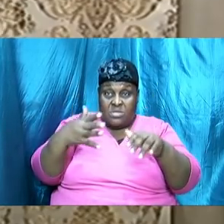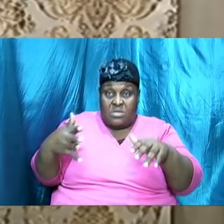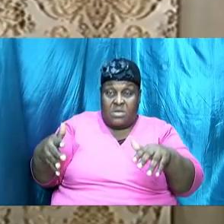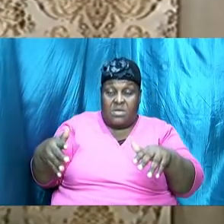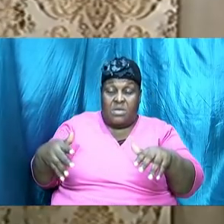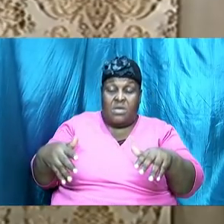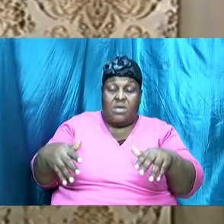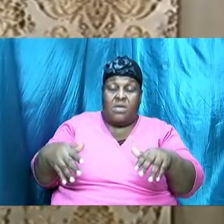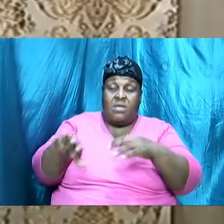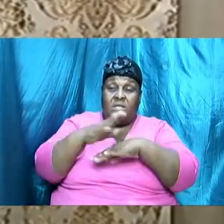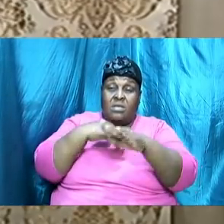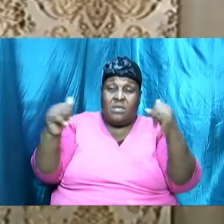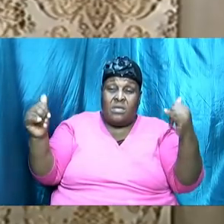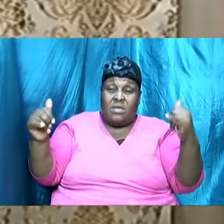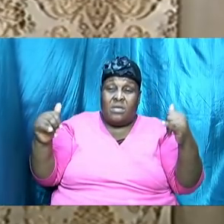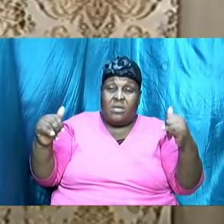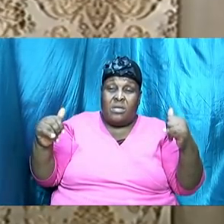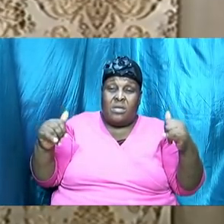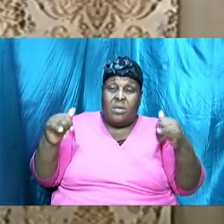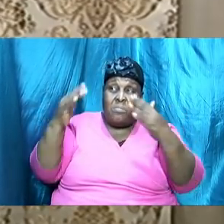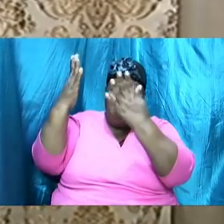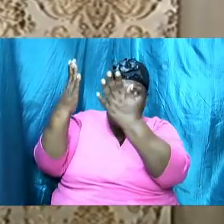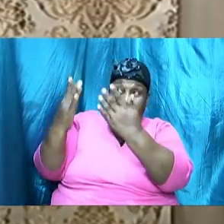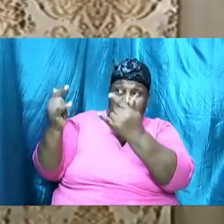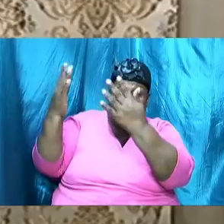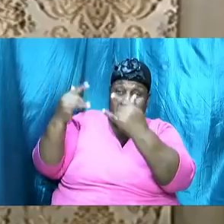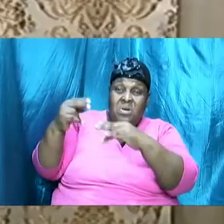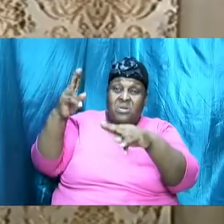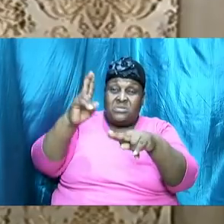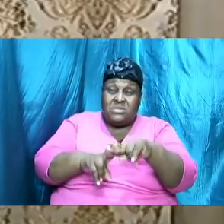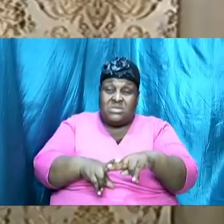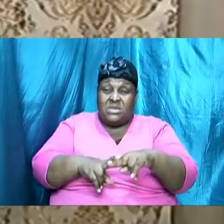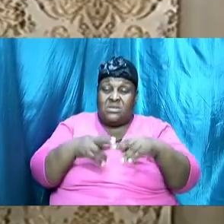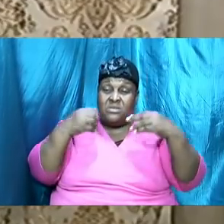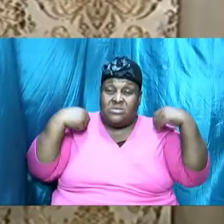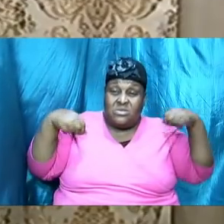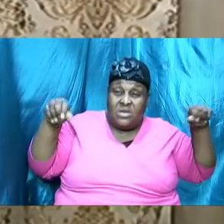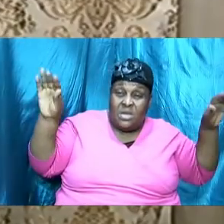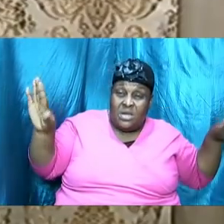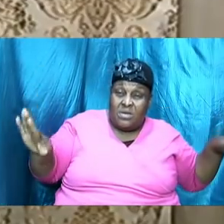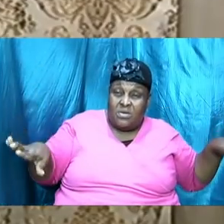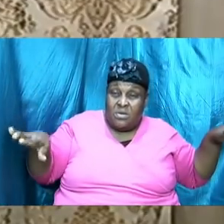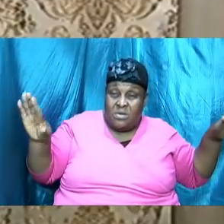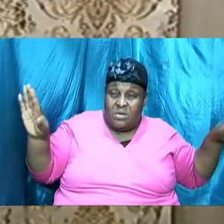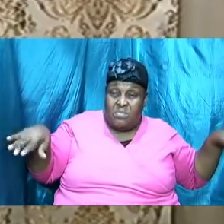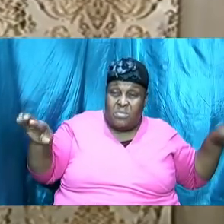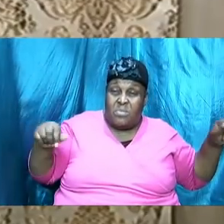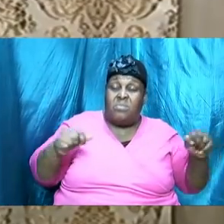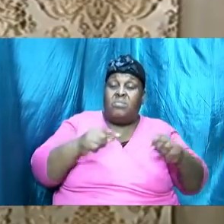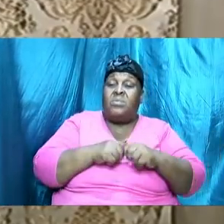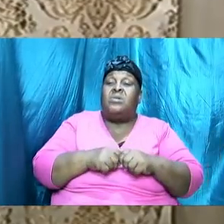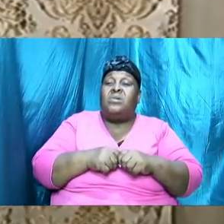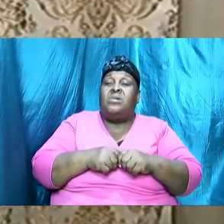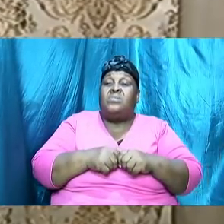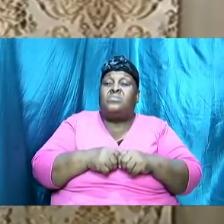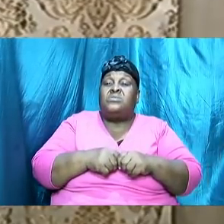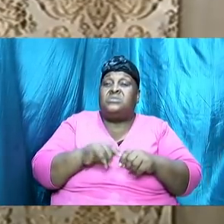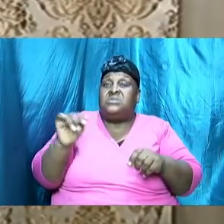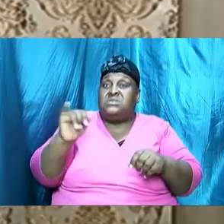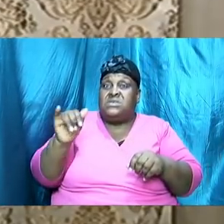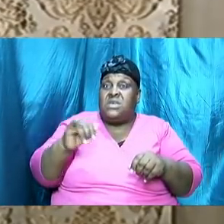the cherubims with their wings above the mercy seat it was almost a replica of what was happening in heaven